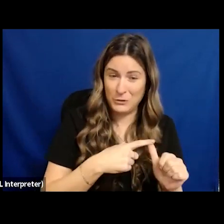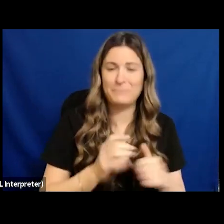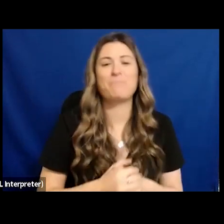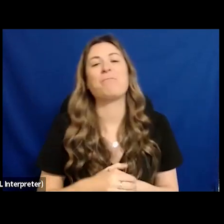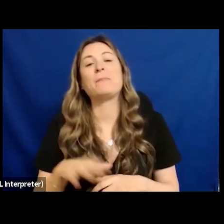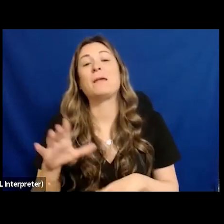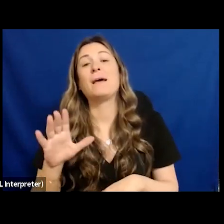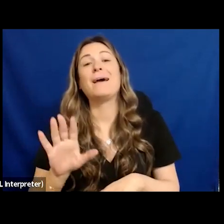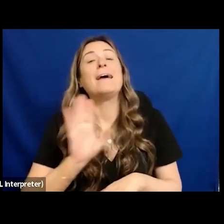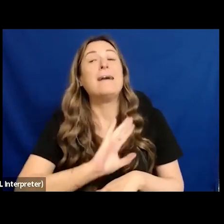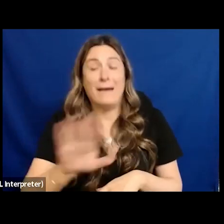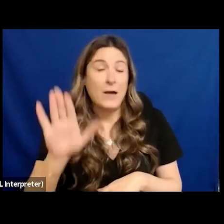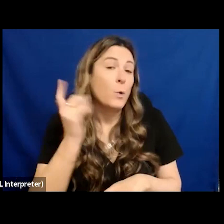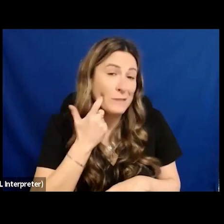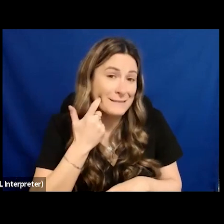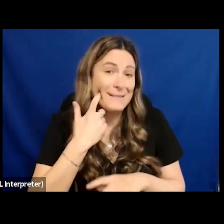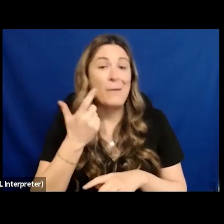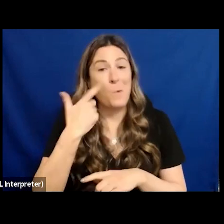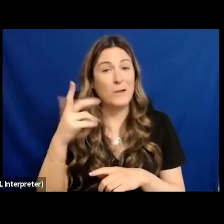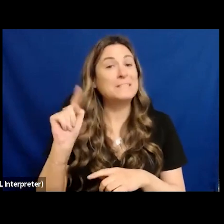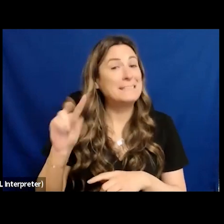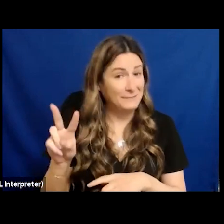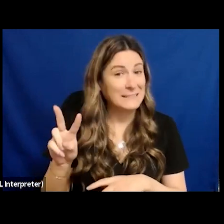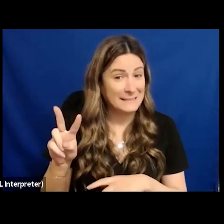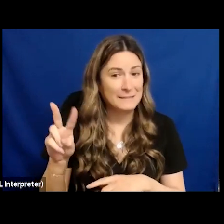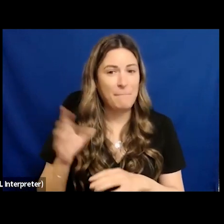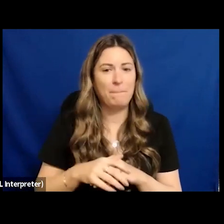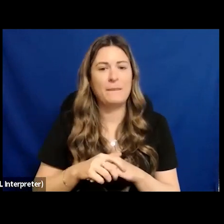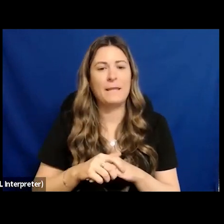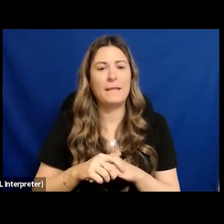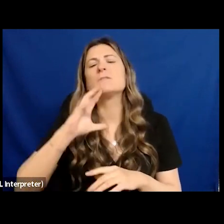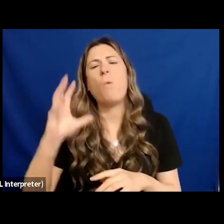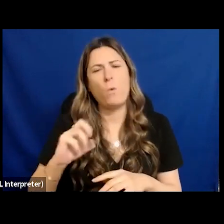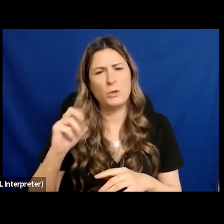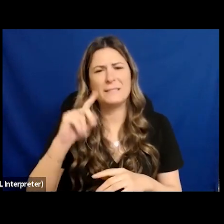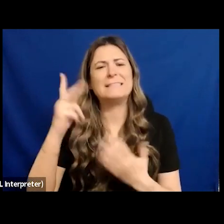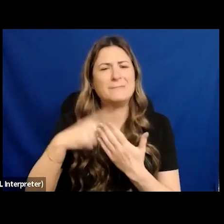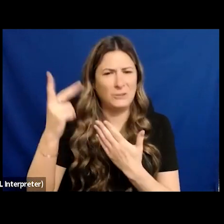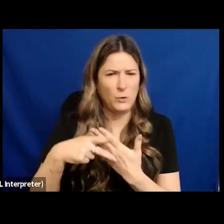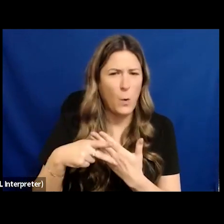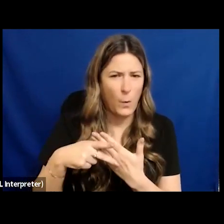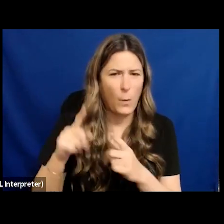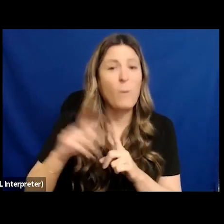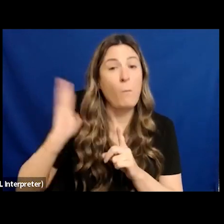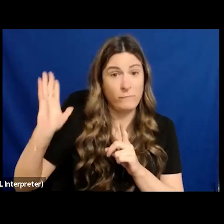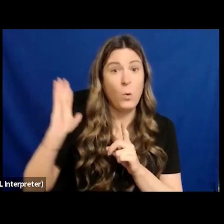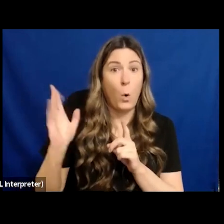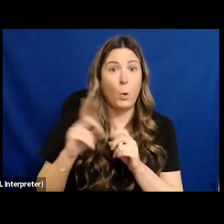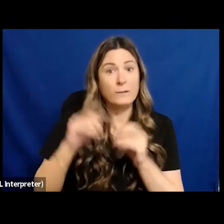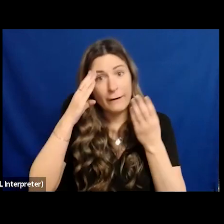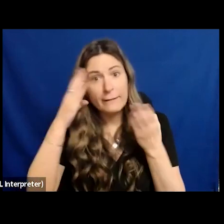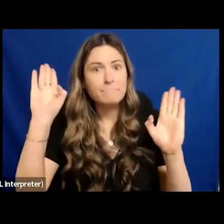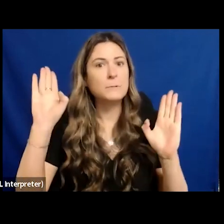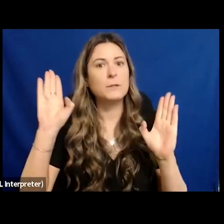which was for a front runner in terms of civil rights at the time. It was a young unmarried woman living on her own